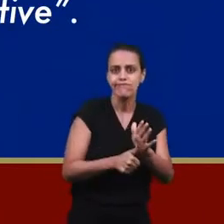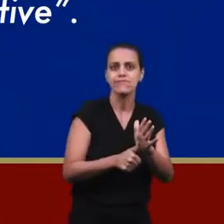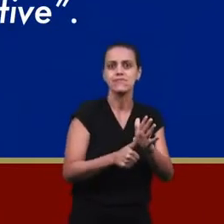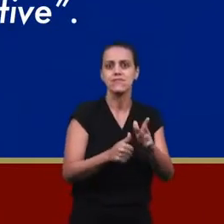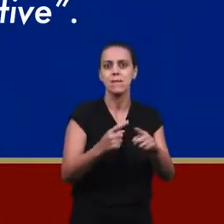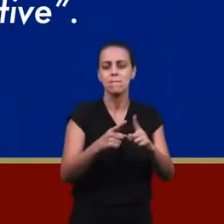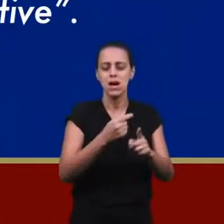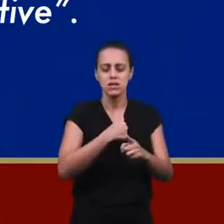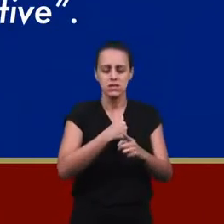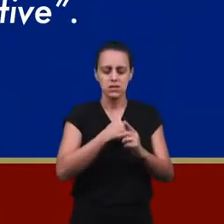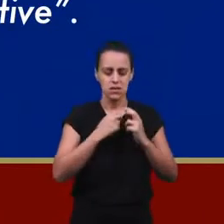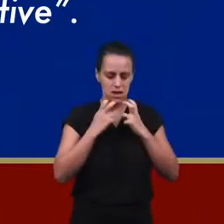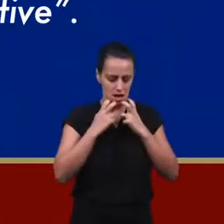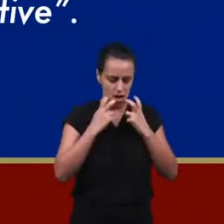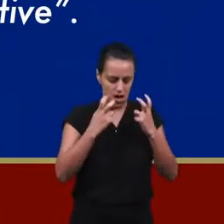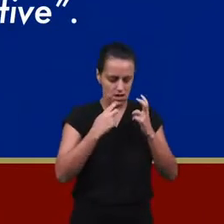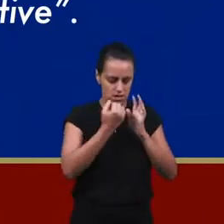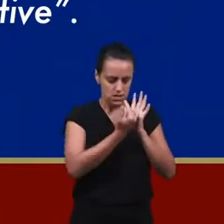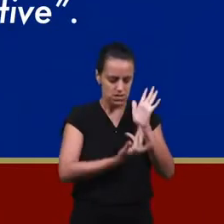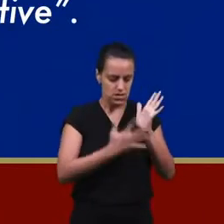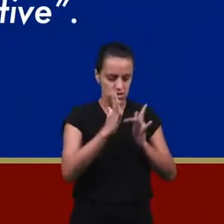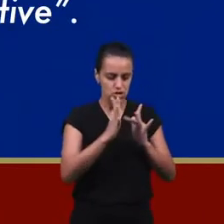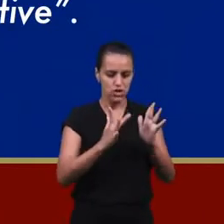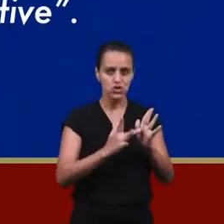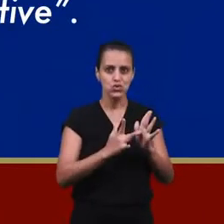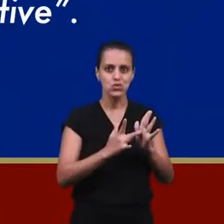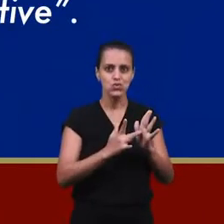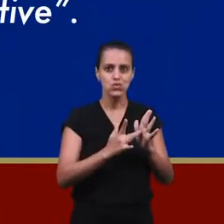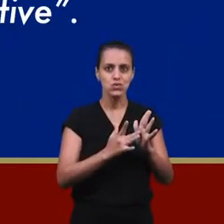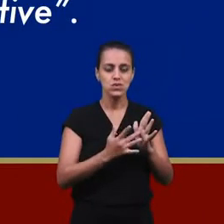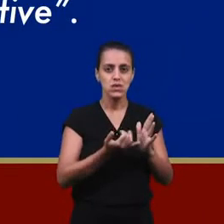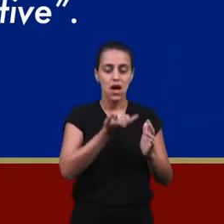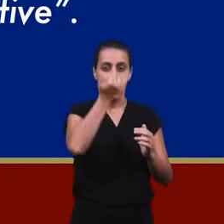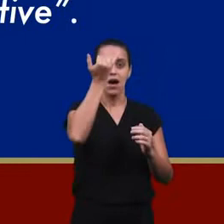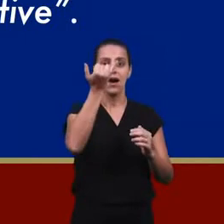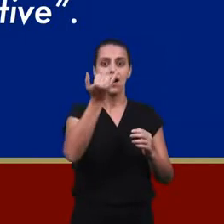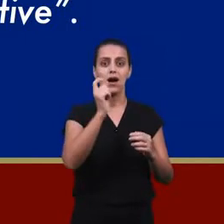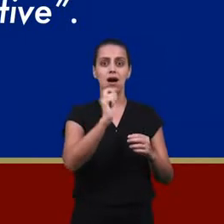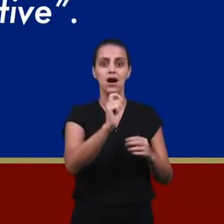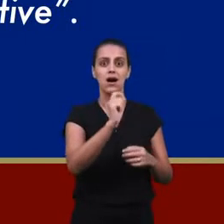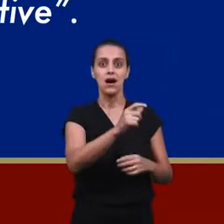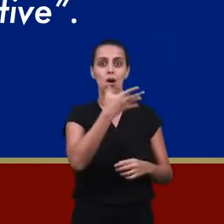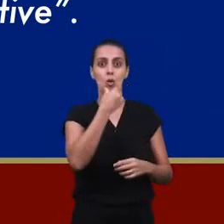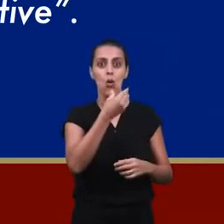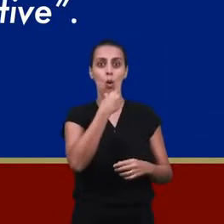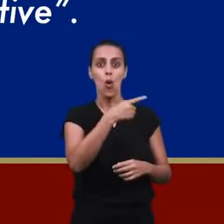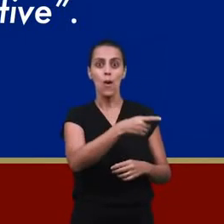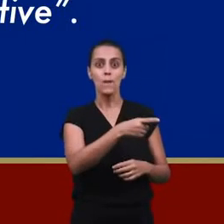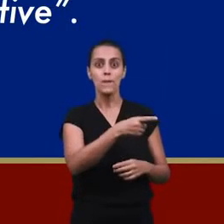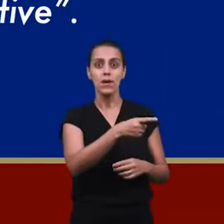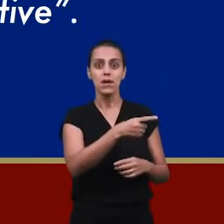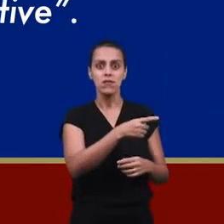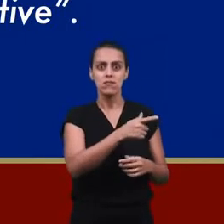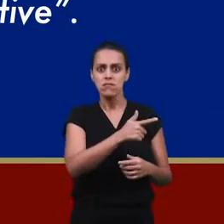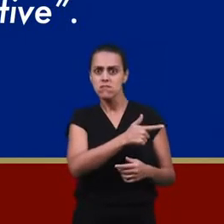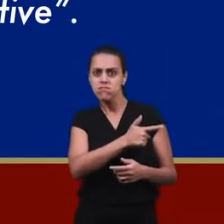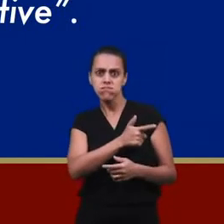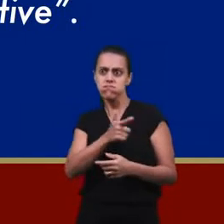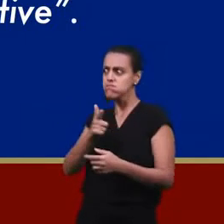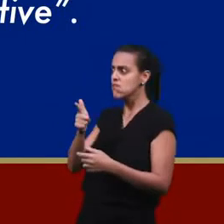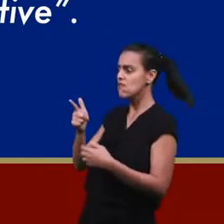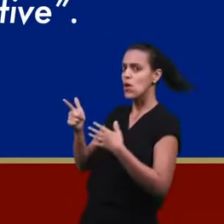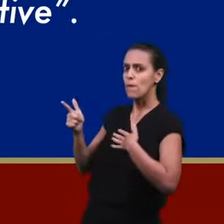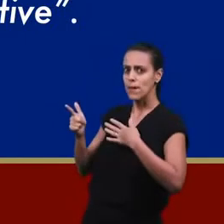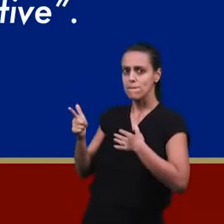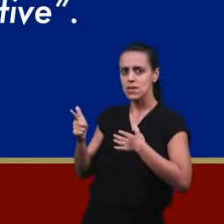cried out for the blood of Jesus. Suddenly, the robbers came back to me, apologizing. Look,